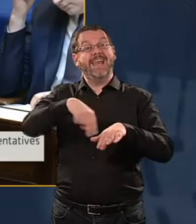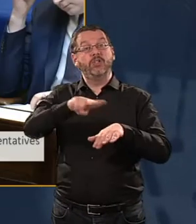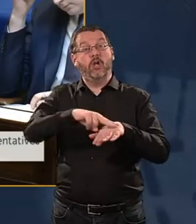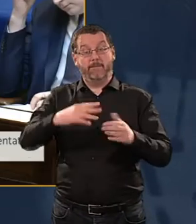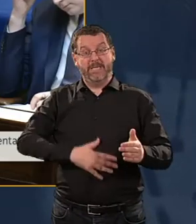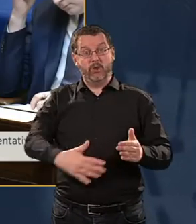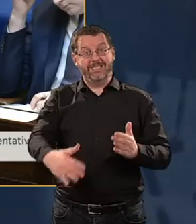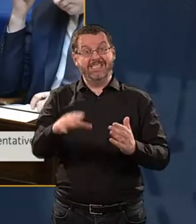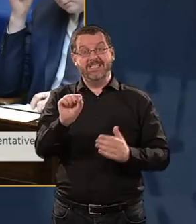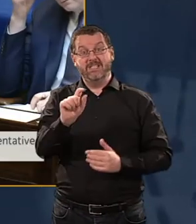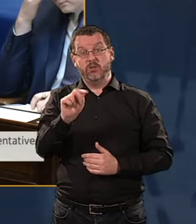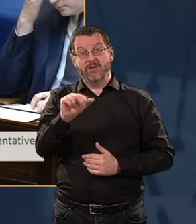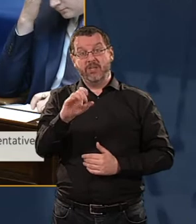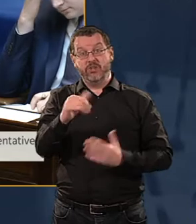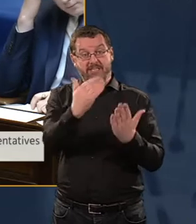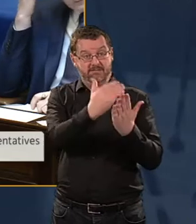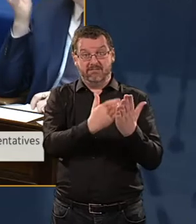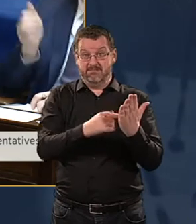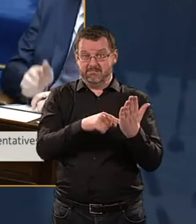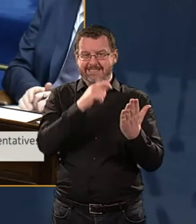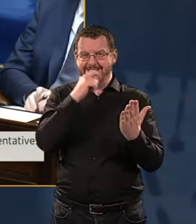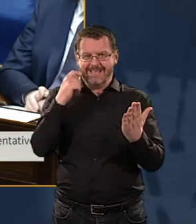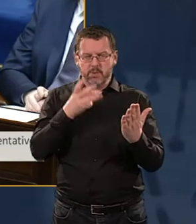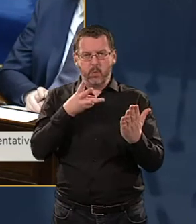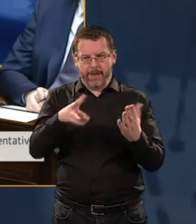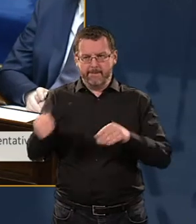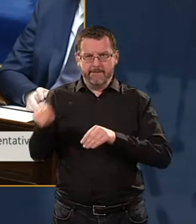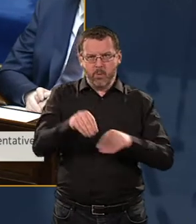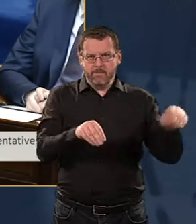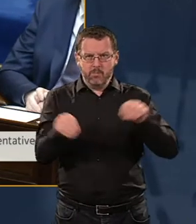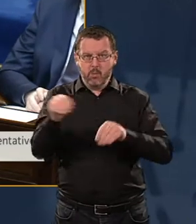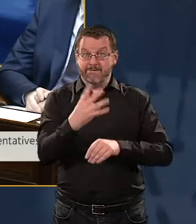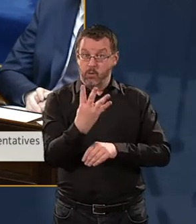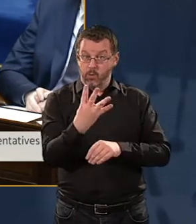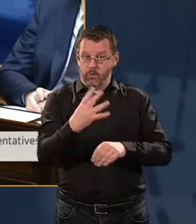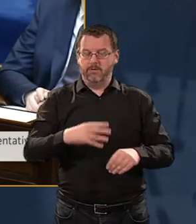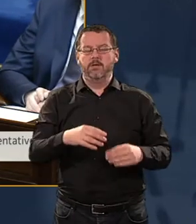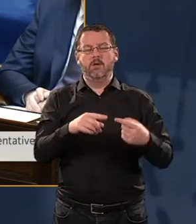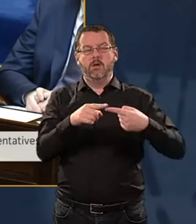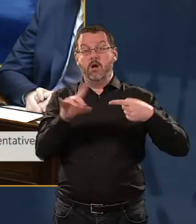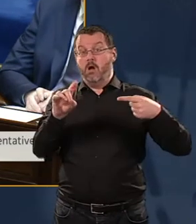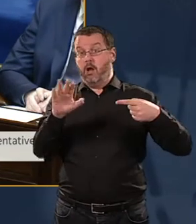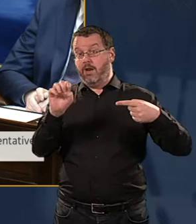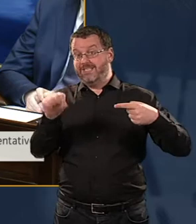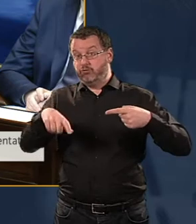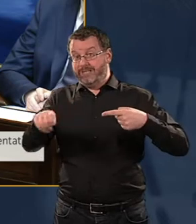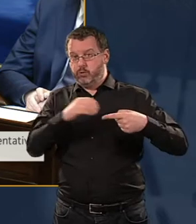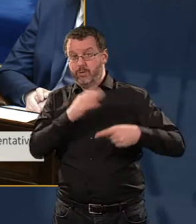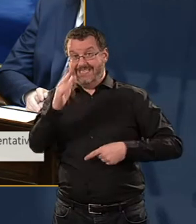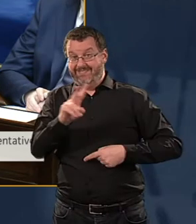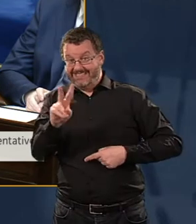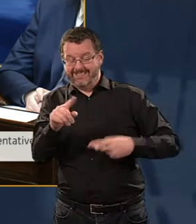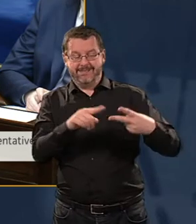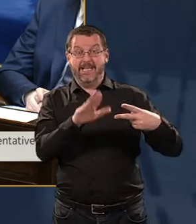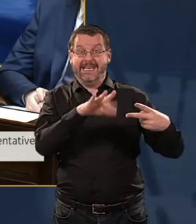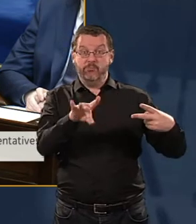for the co-location and relocation of four maternity hospitals. Hollis Street to the St. Vincent's campus, St. Munchens in